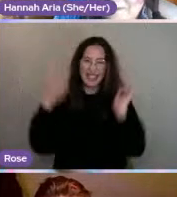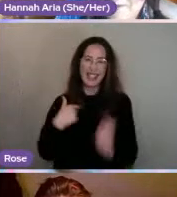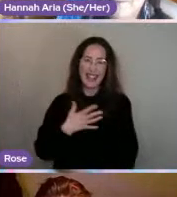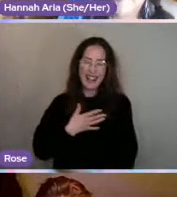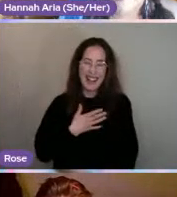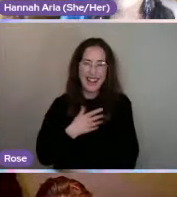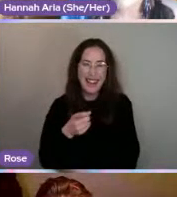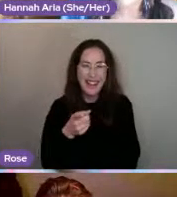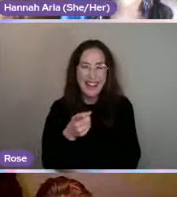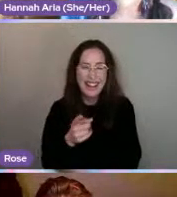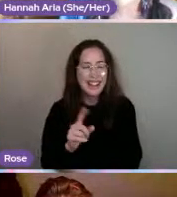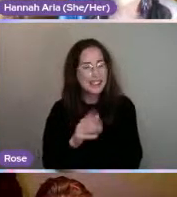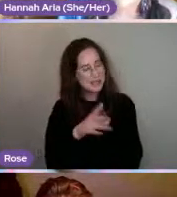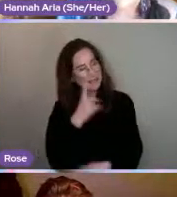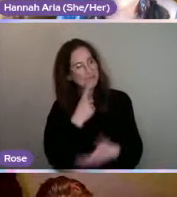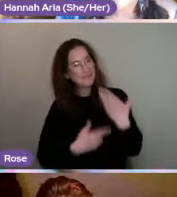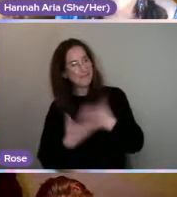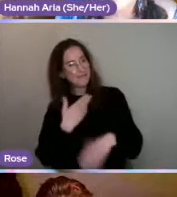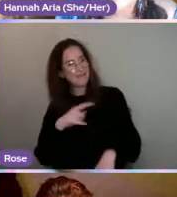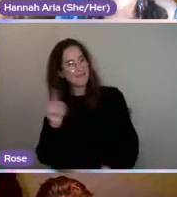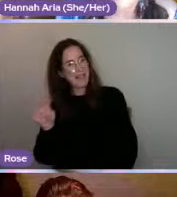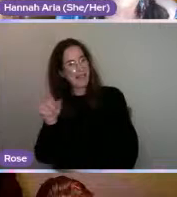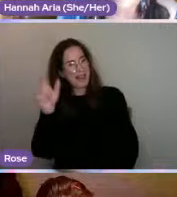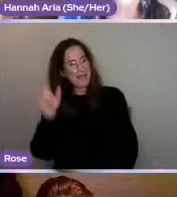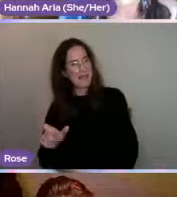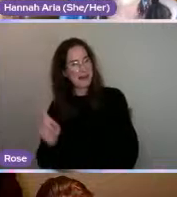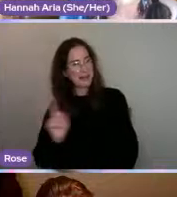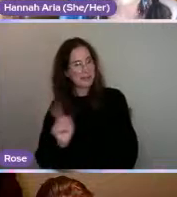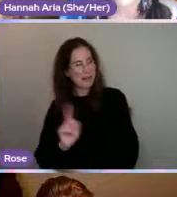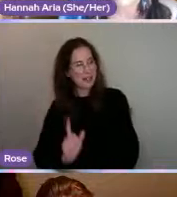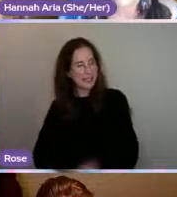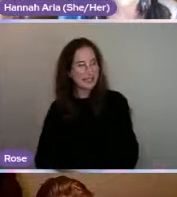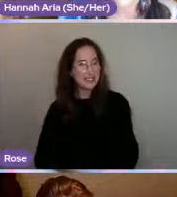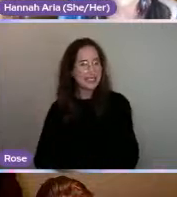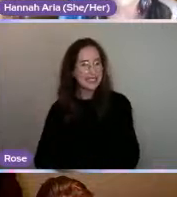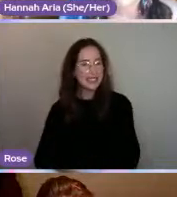Yeah, what's going on for that stick person then? Tell us a bit about that.